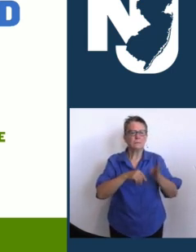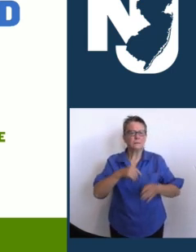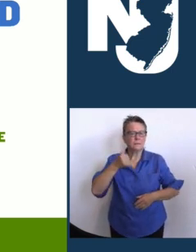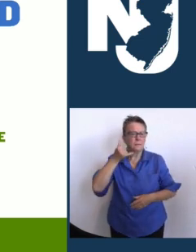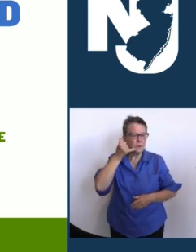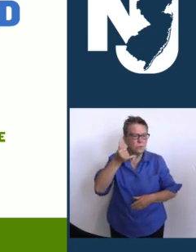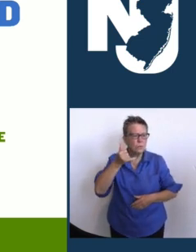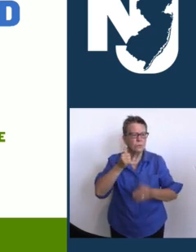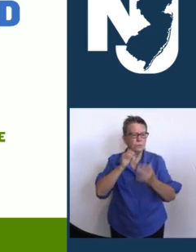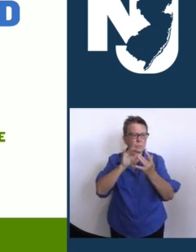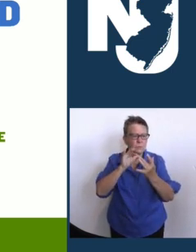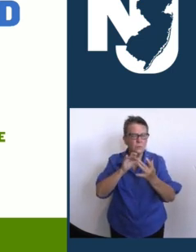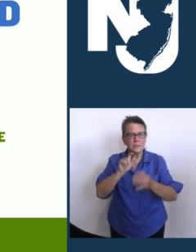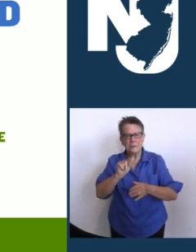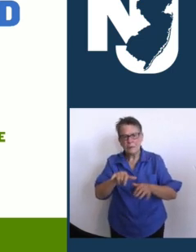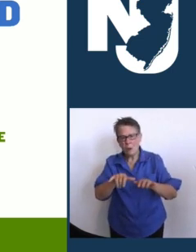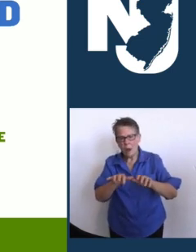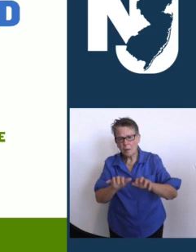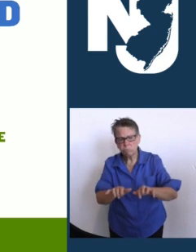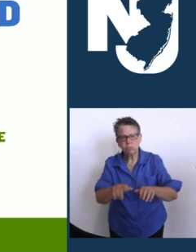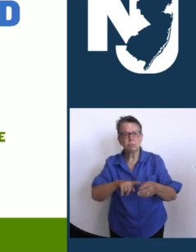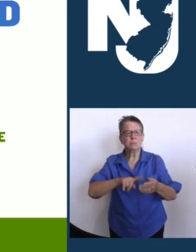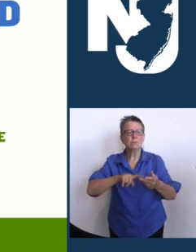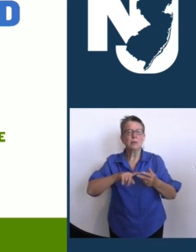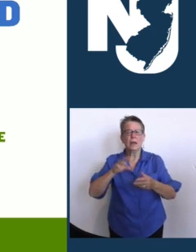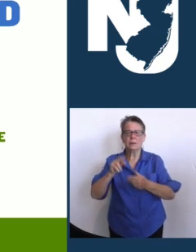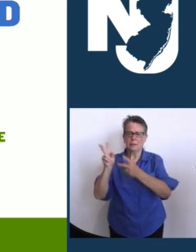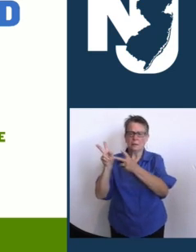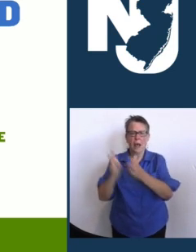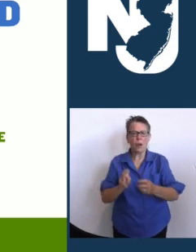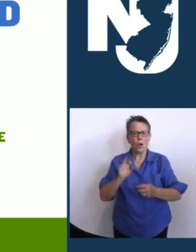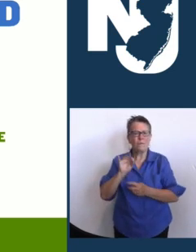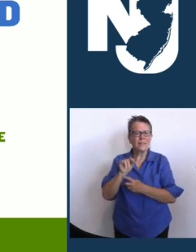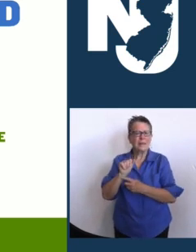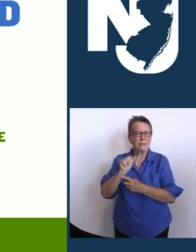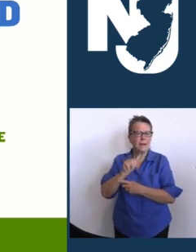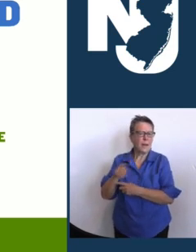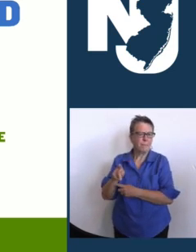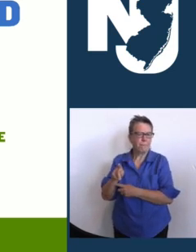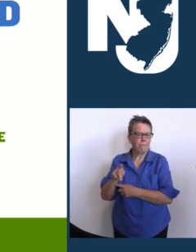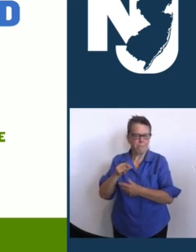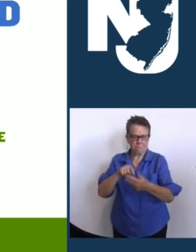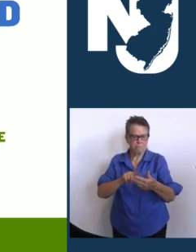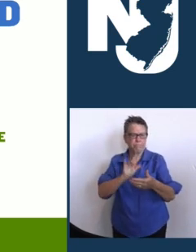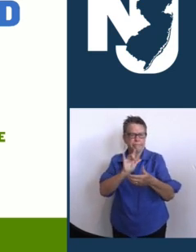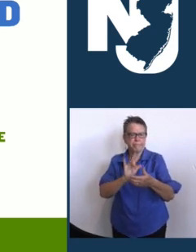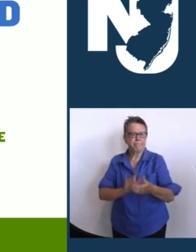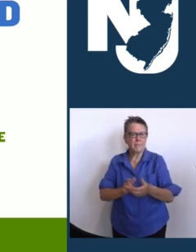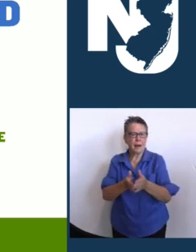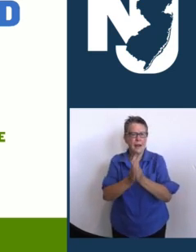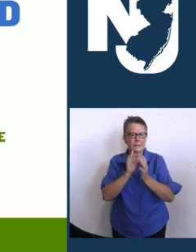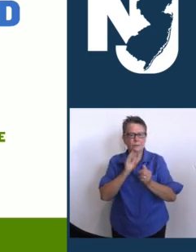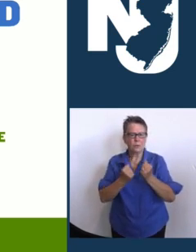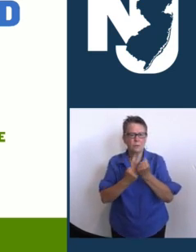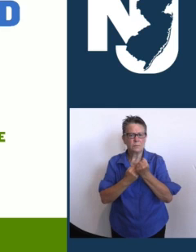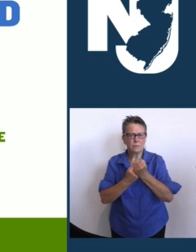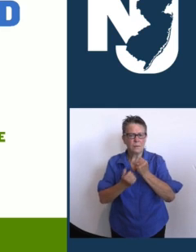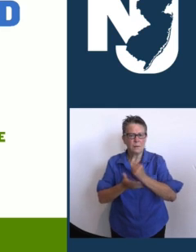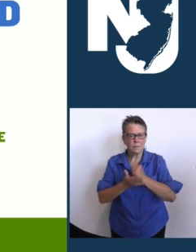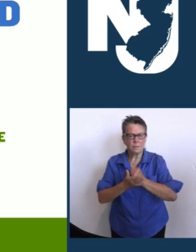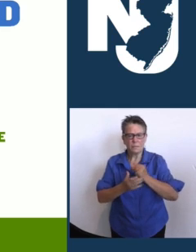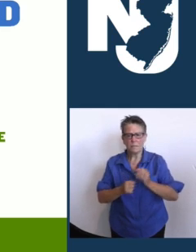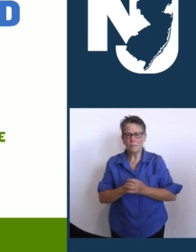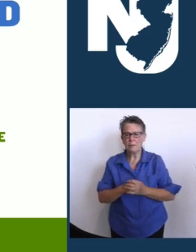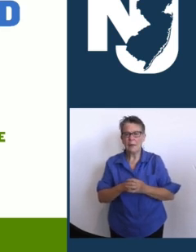especially if you're not covered by flood insurance. You should work to get funding to help restore your home. We